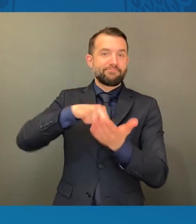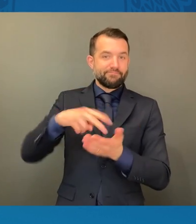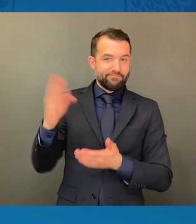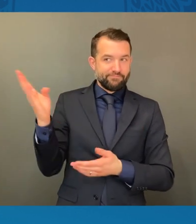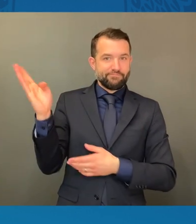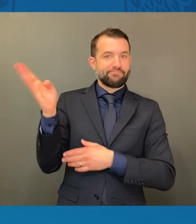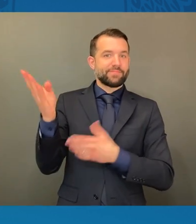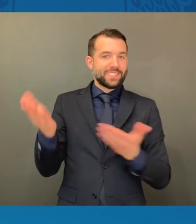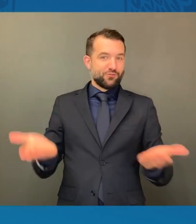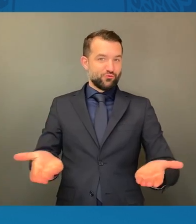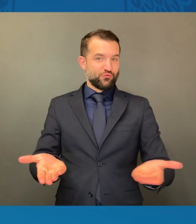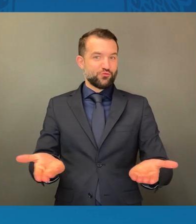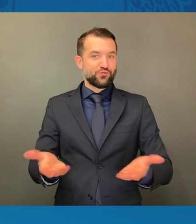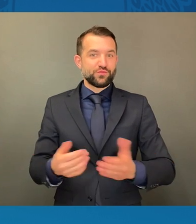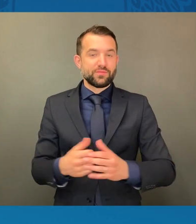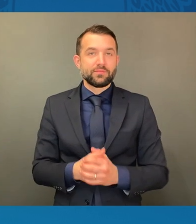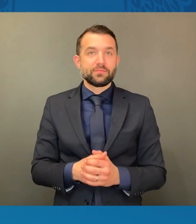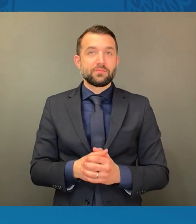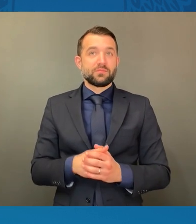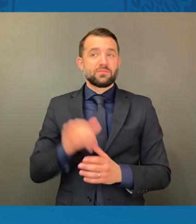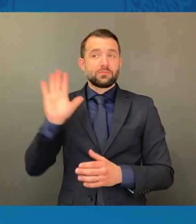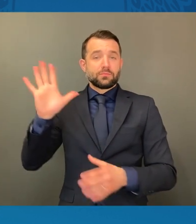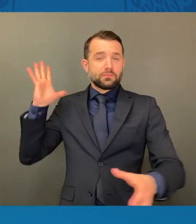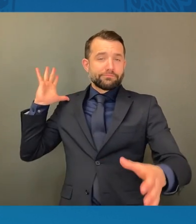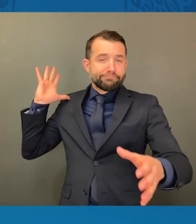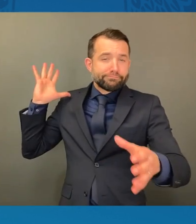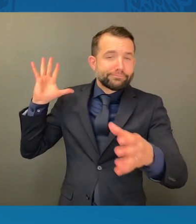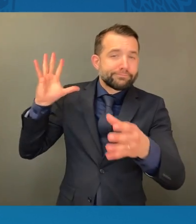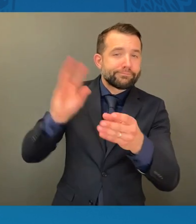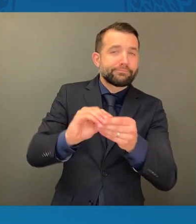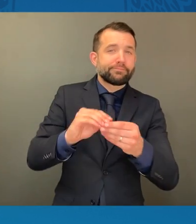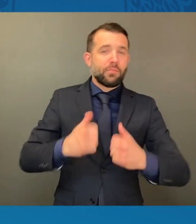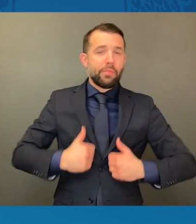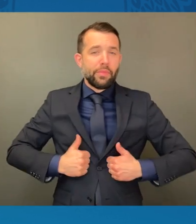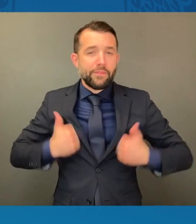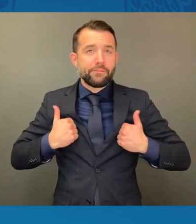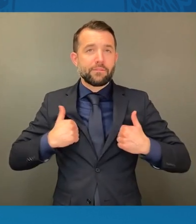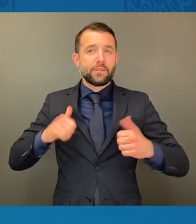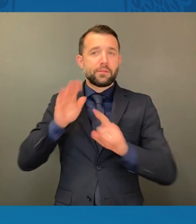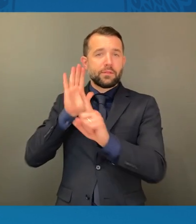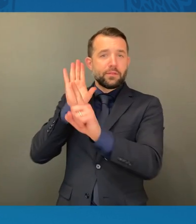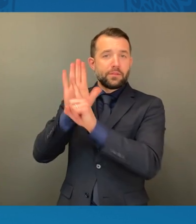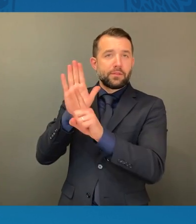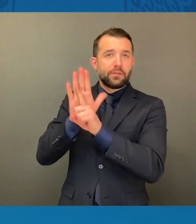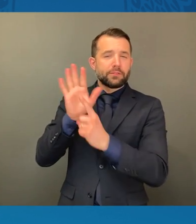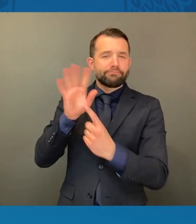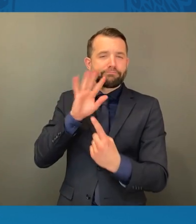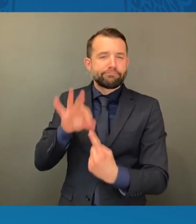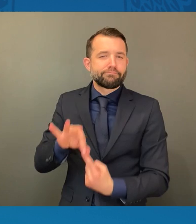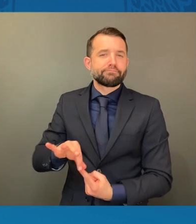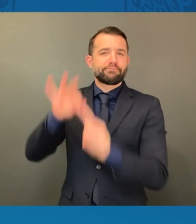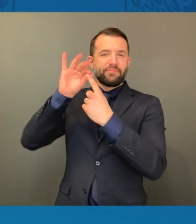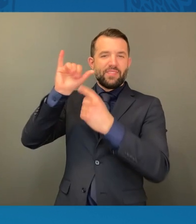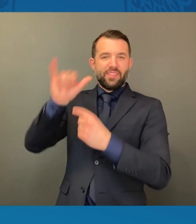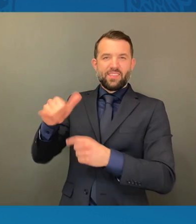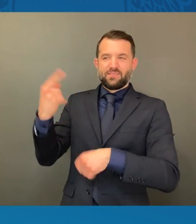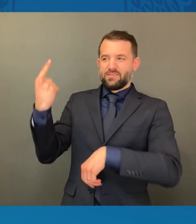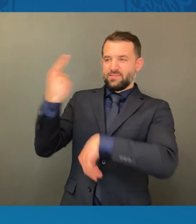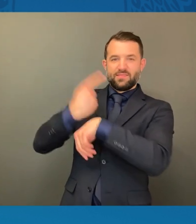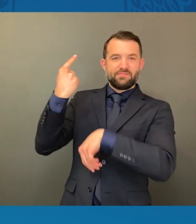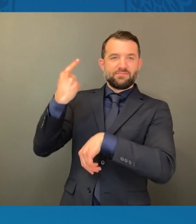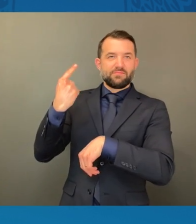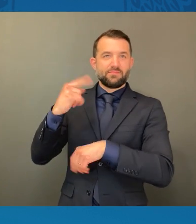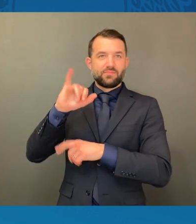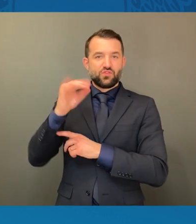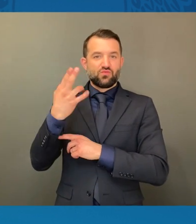For his whole life and especially that day, John Lewis was the